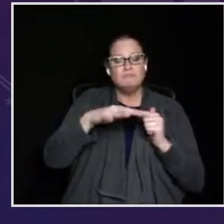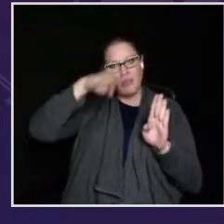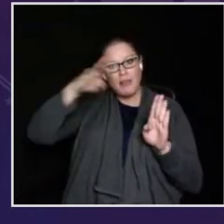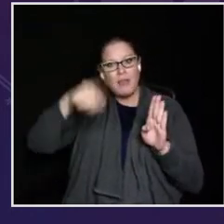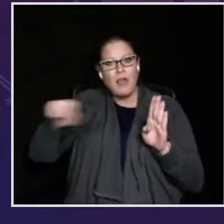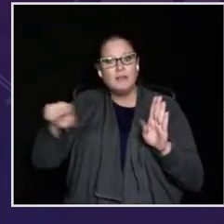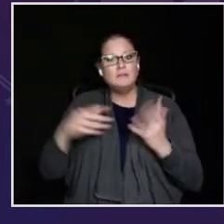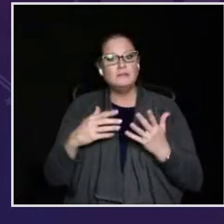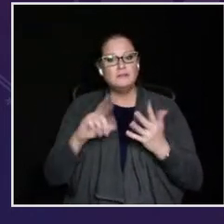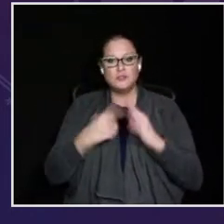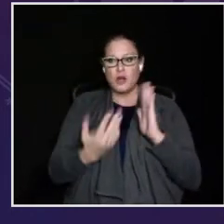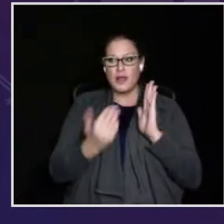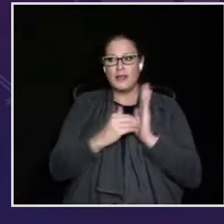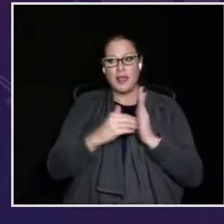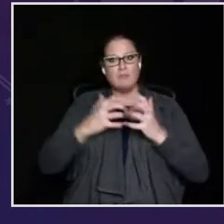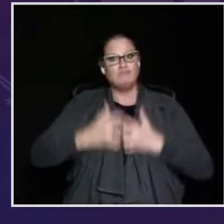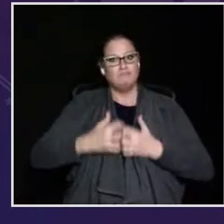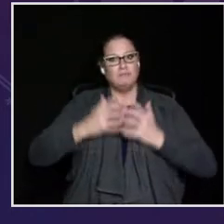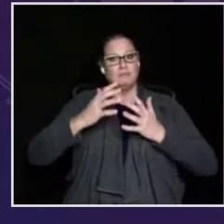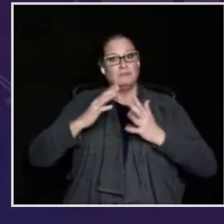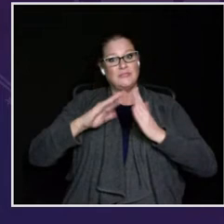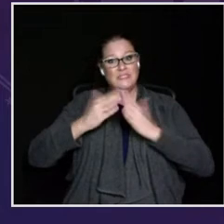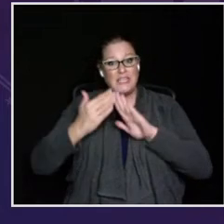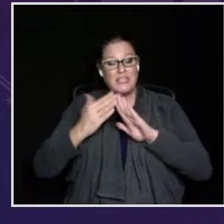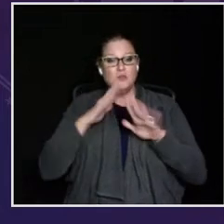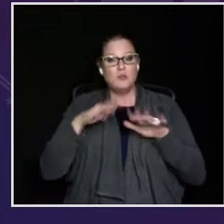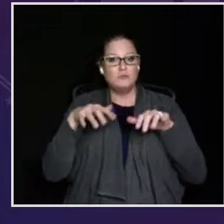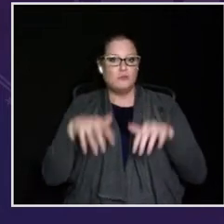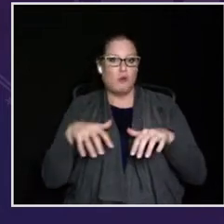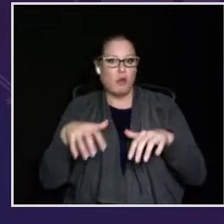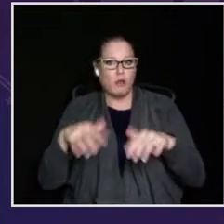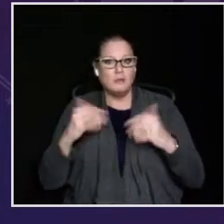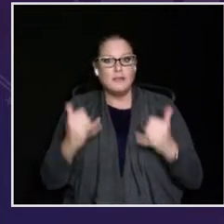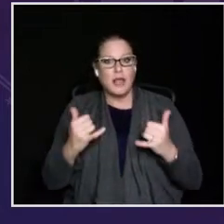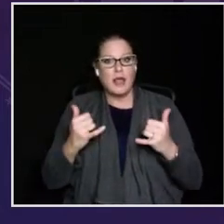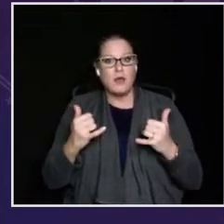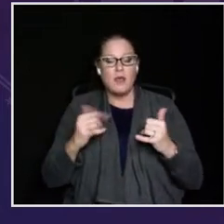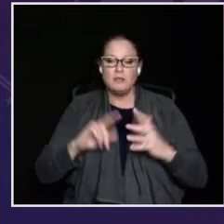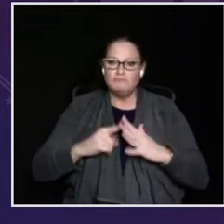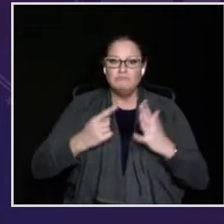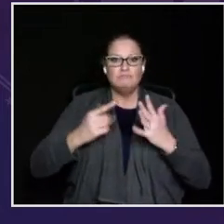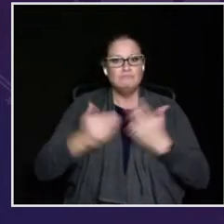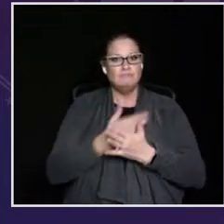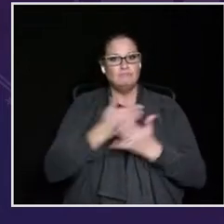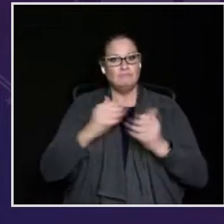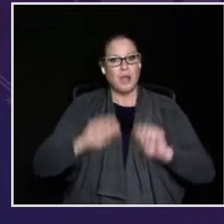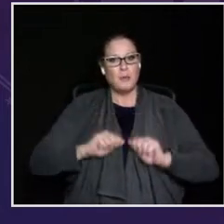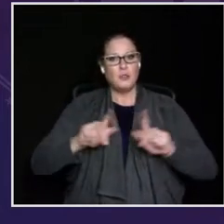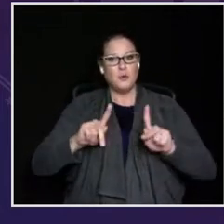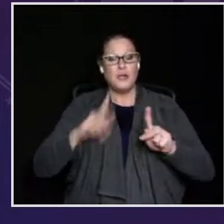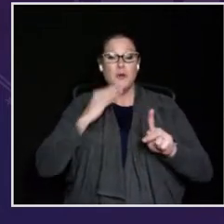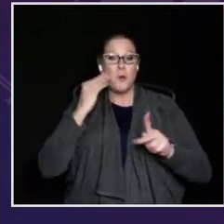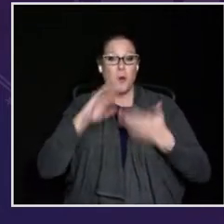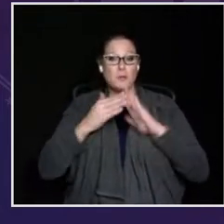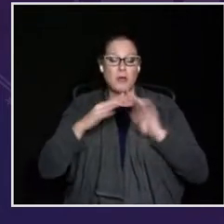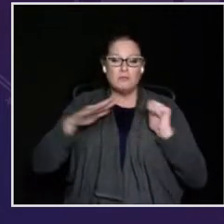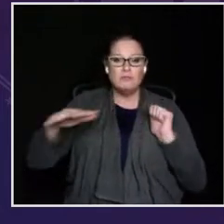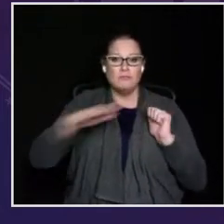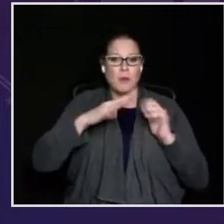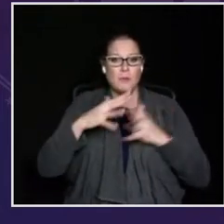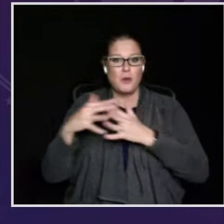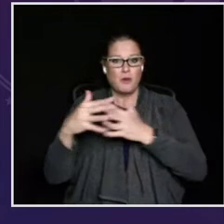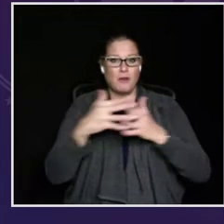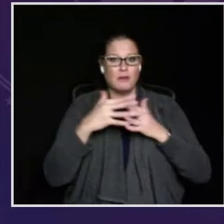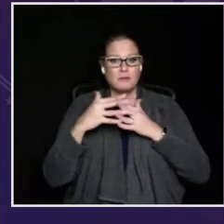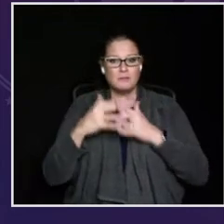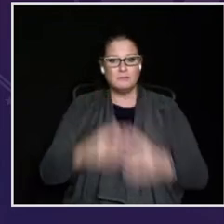development projects to shape our landscapes and skylines, restart the engines of cities that have stalled out, and